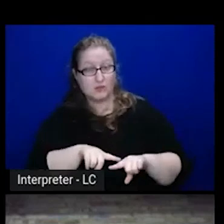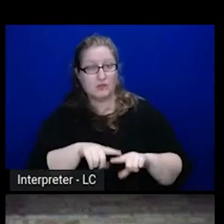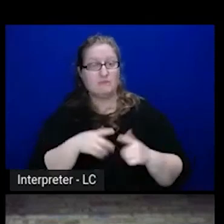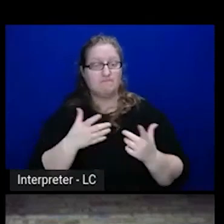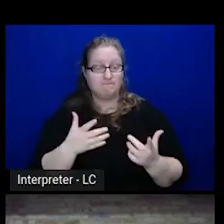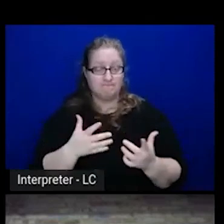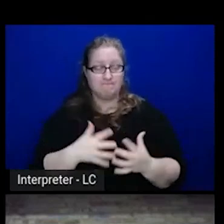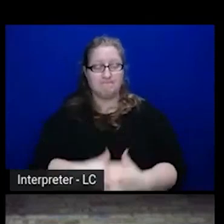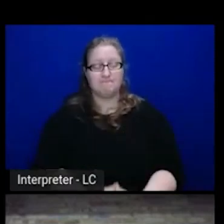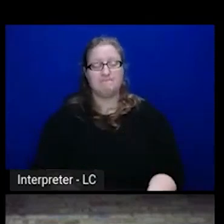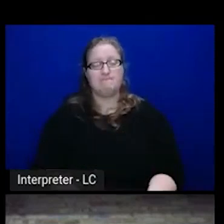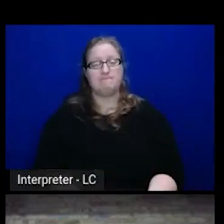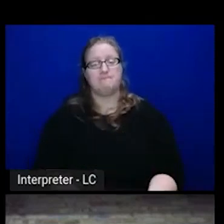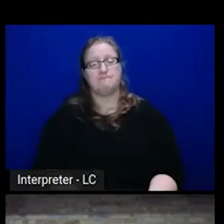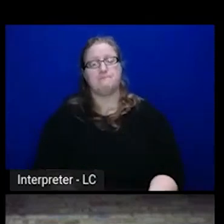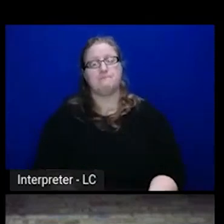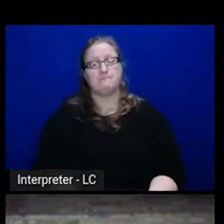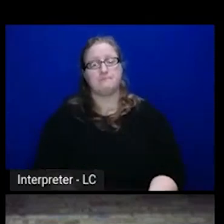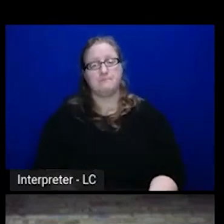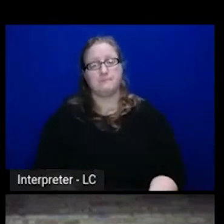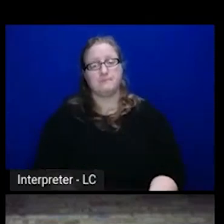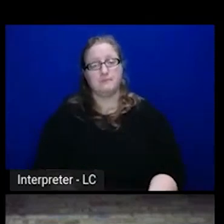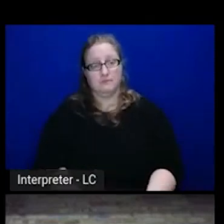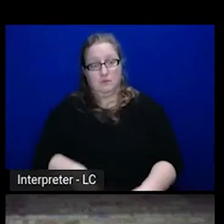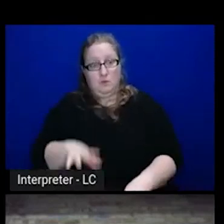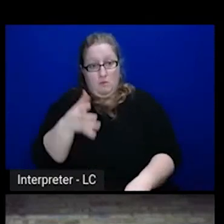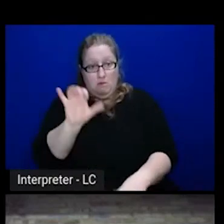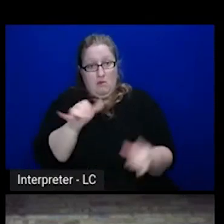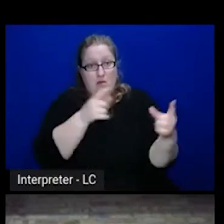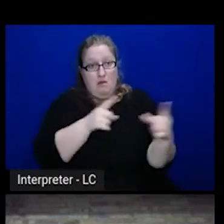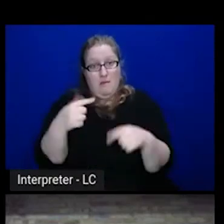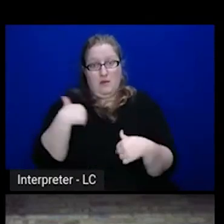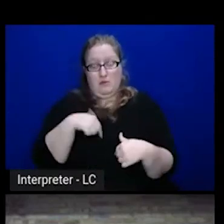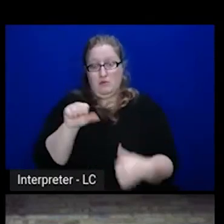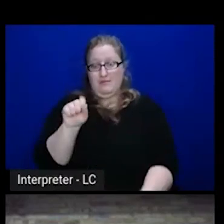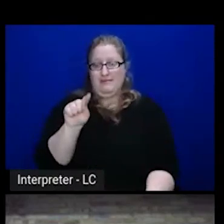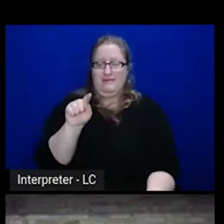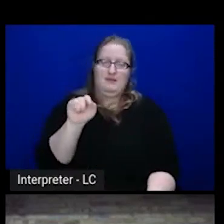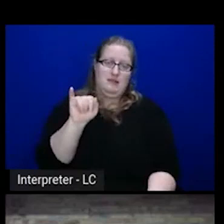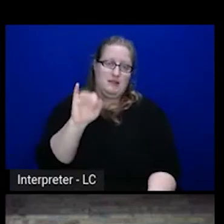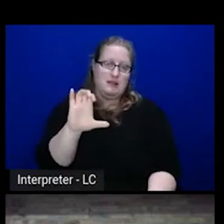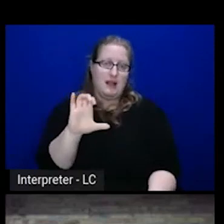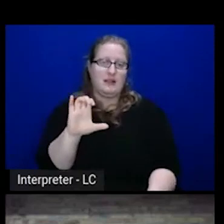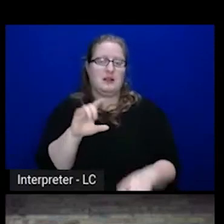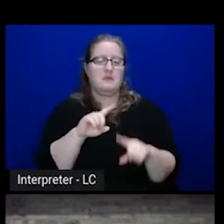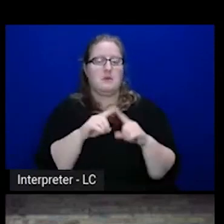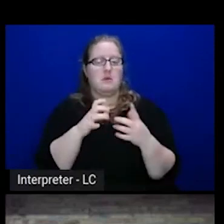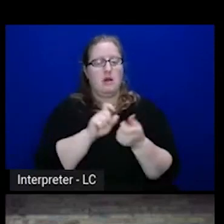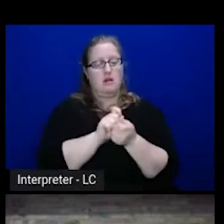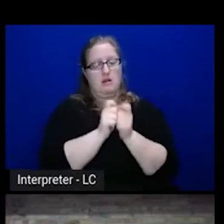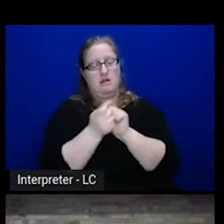So that's what was happening. We were static and we're going to a much more dynamic environment.